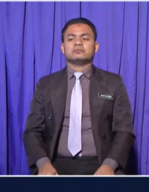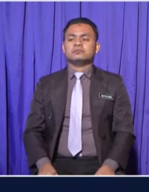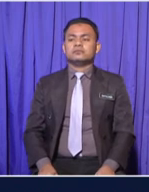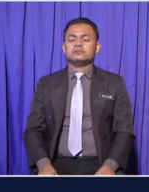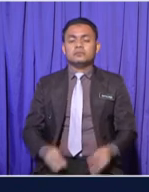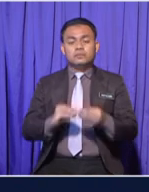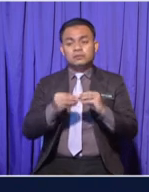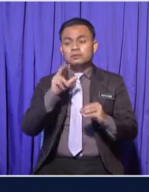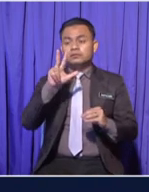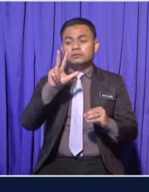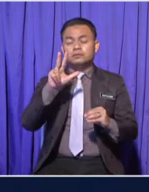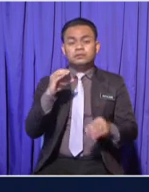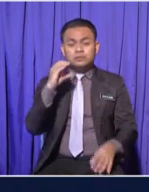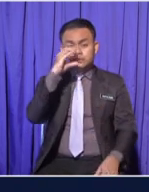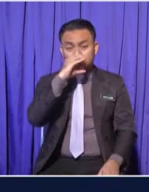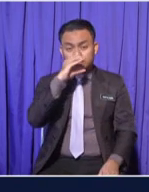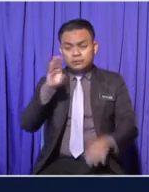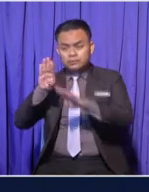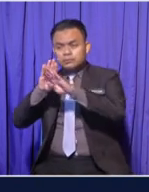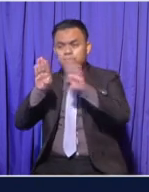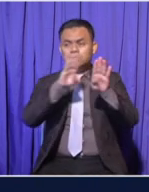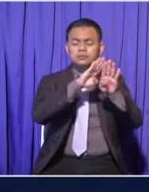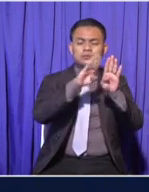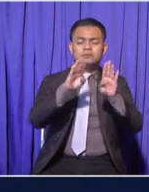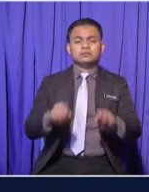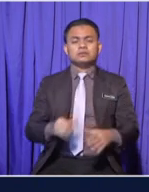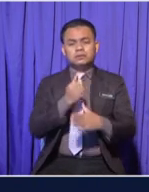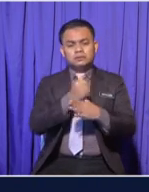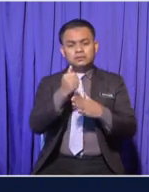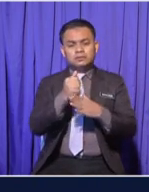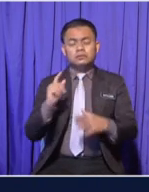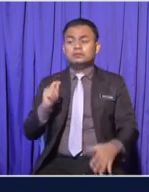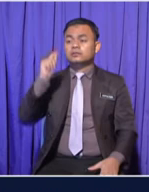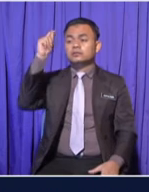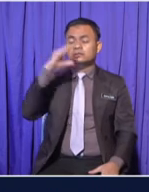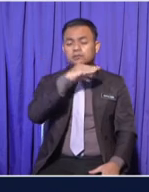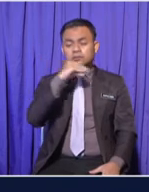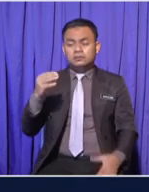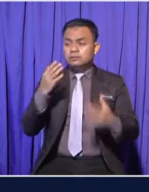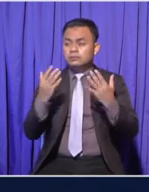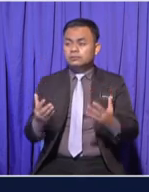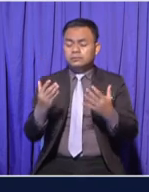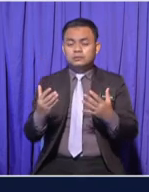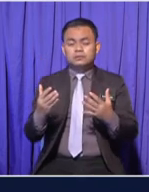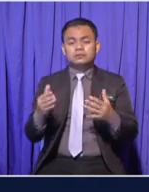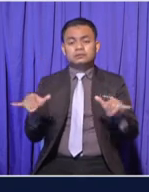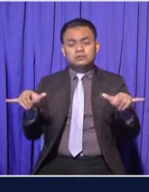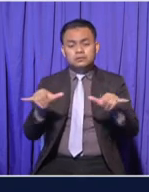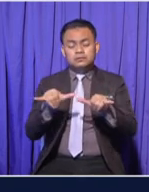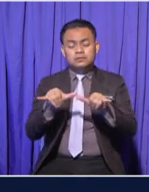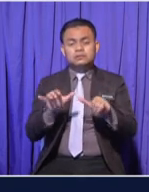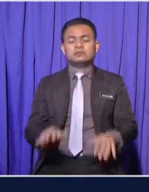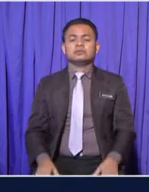three Found the differences Between height Wakes And sizes Of